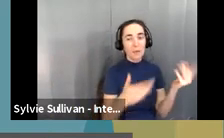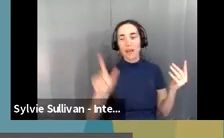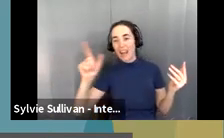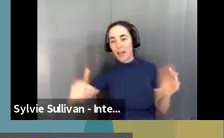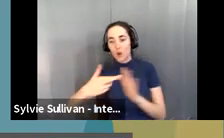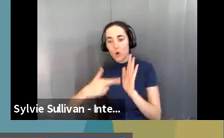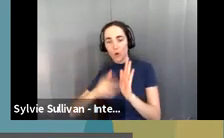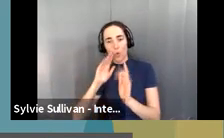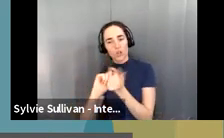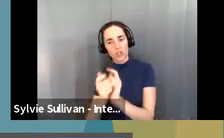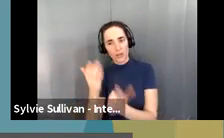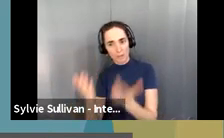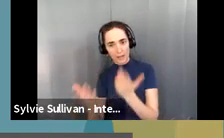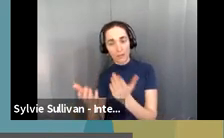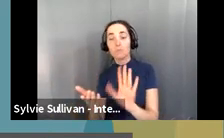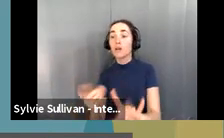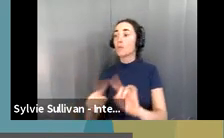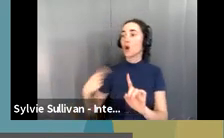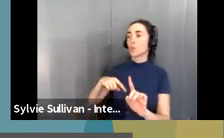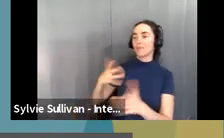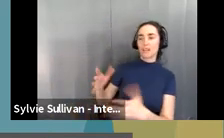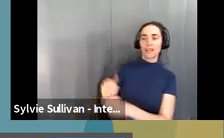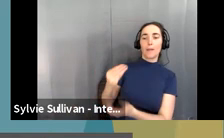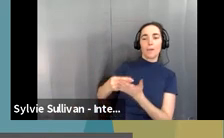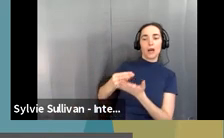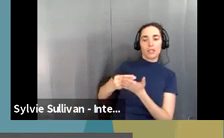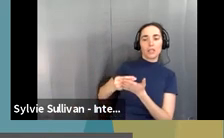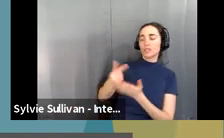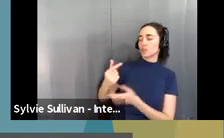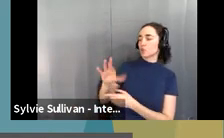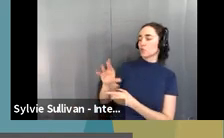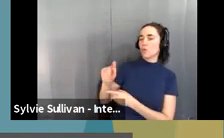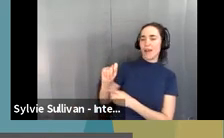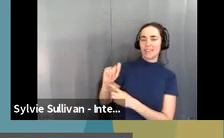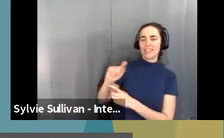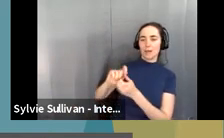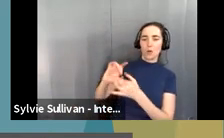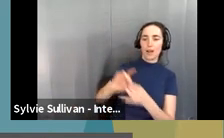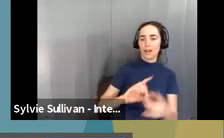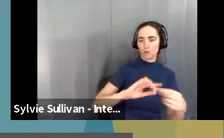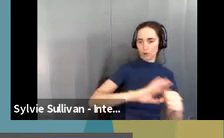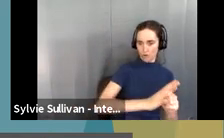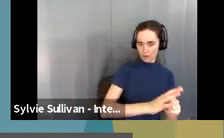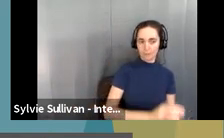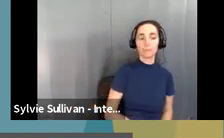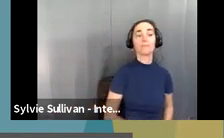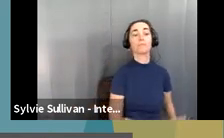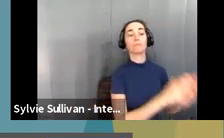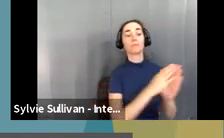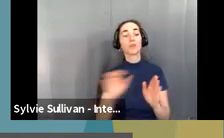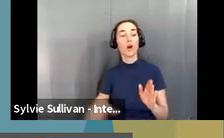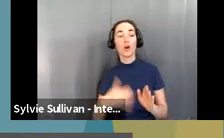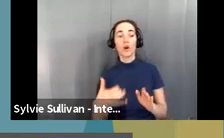so we have some COVID specific grants. Um, the crisis counseling program is one that I really want to talk about. Um,